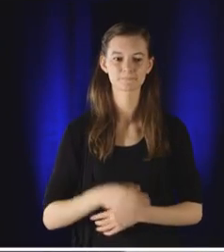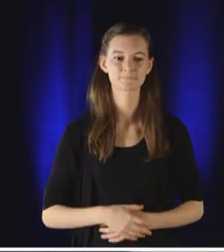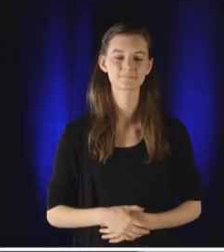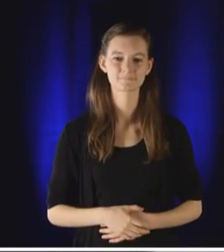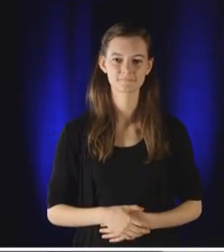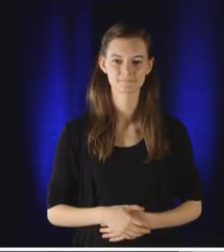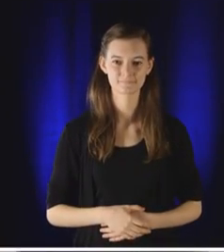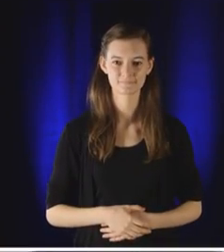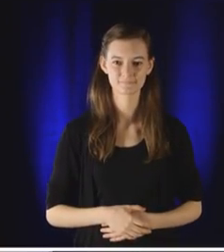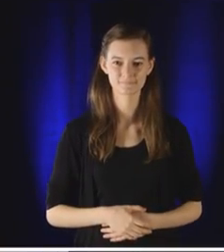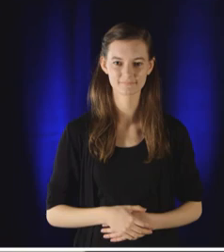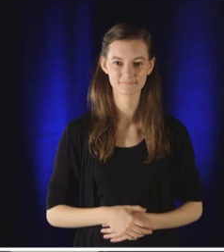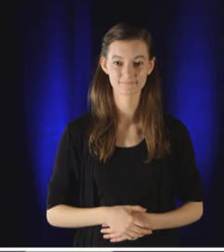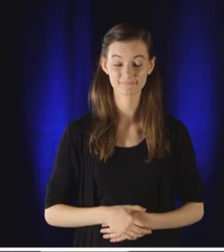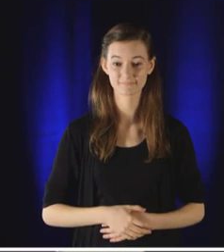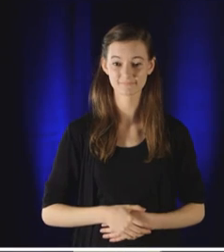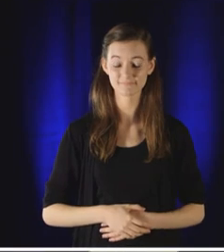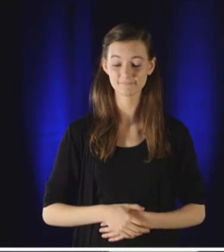later.